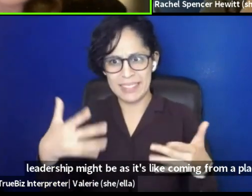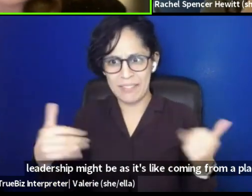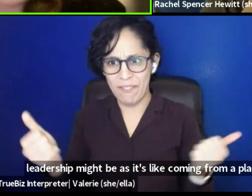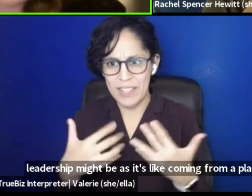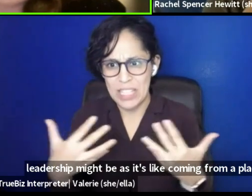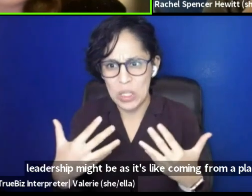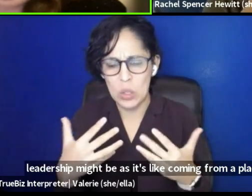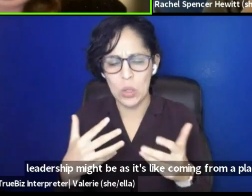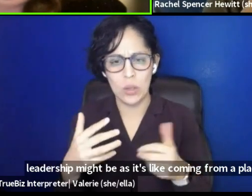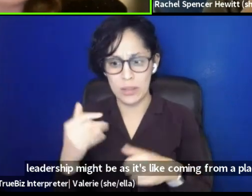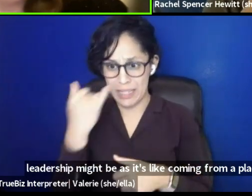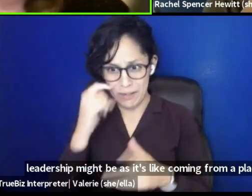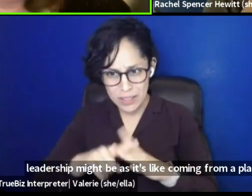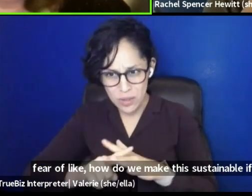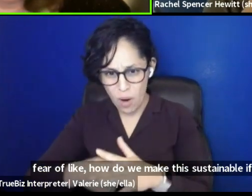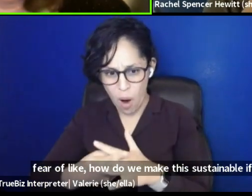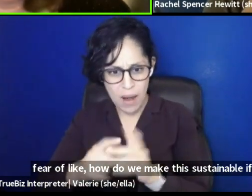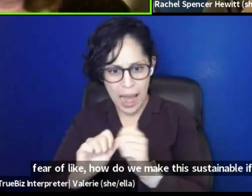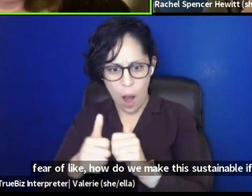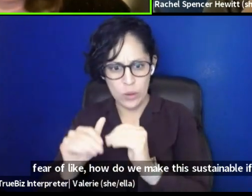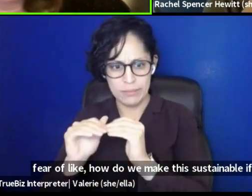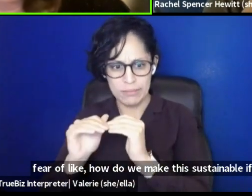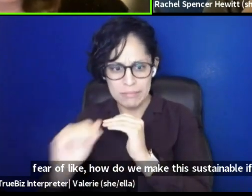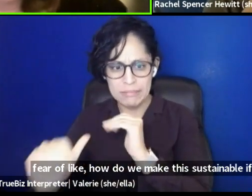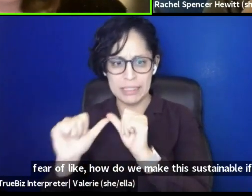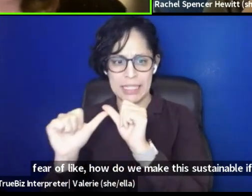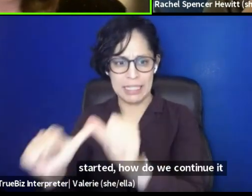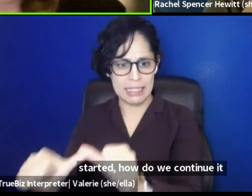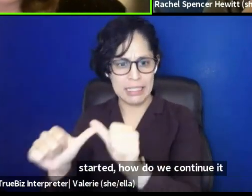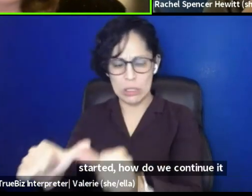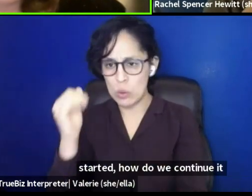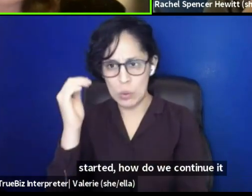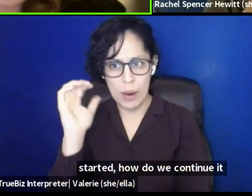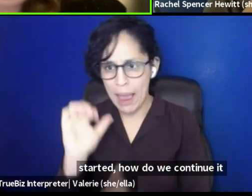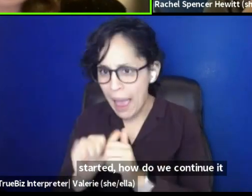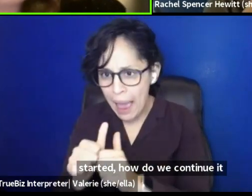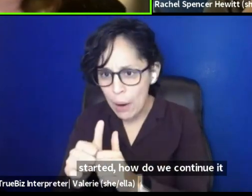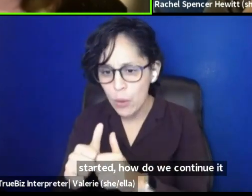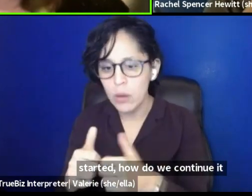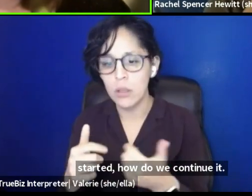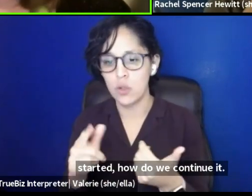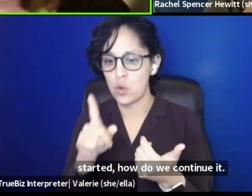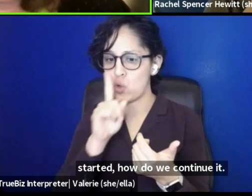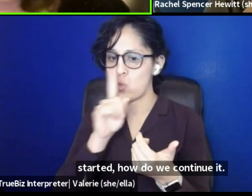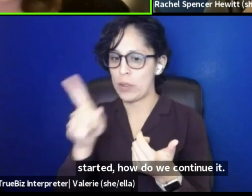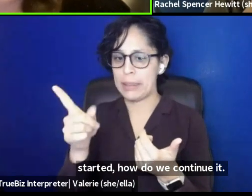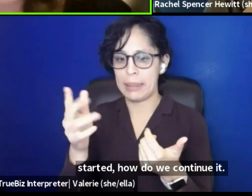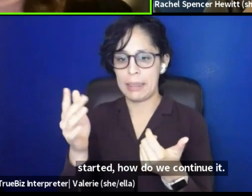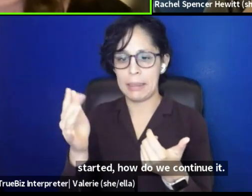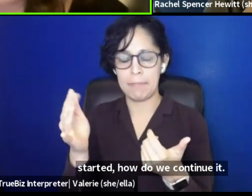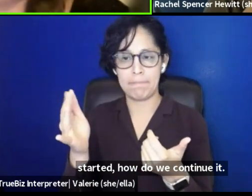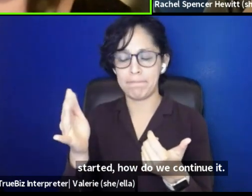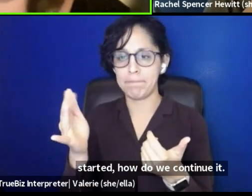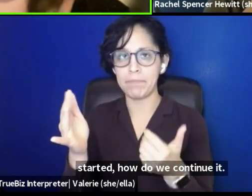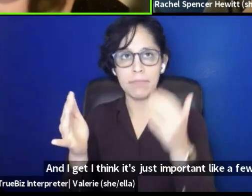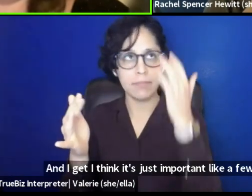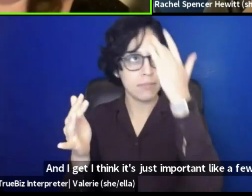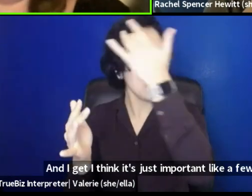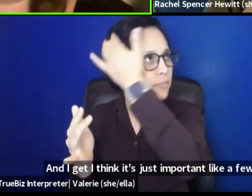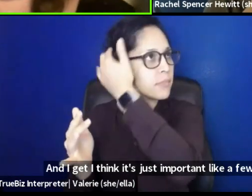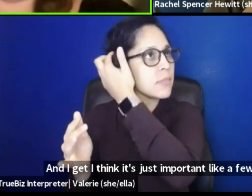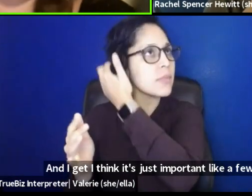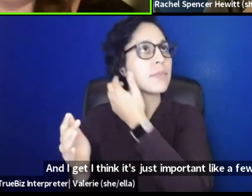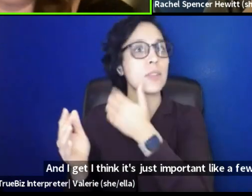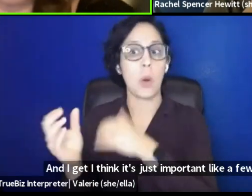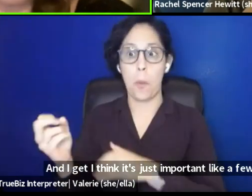start it, how do we continue it? Um, and I get, I think it's just impaired, like if you, it's about that authenticity